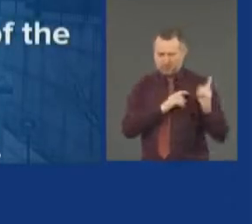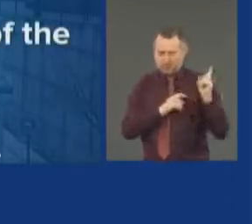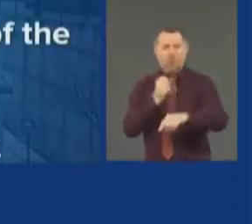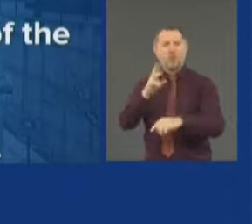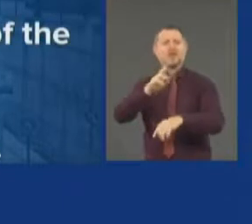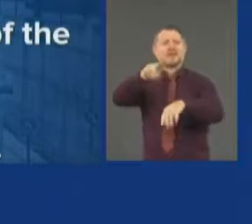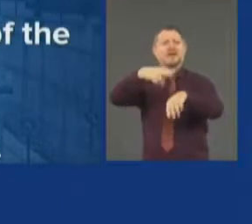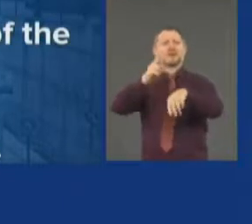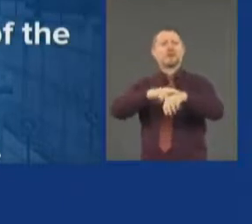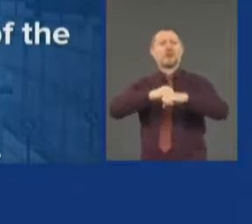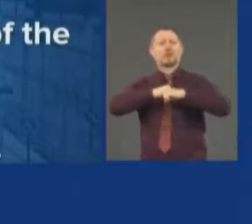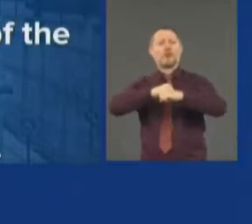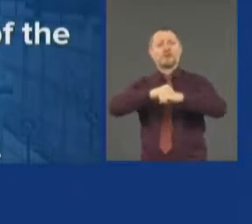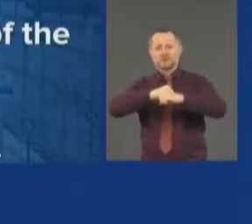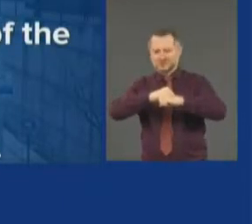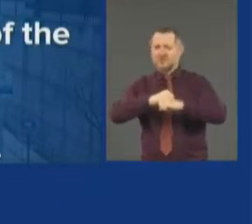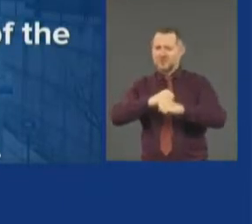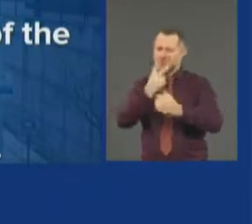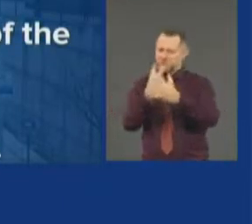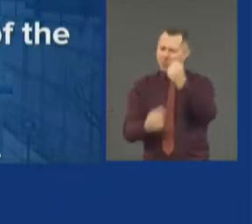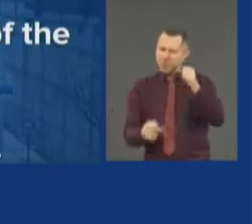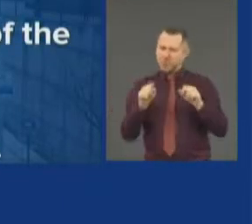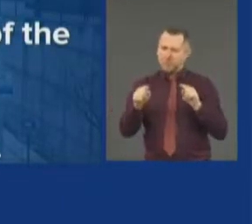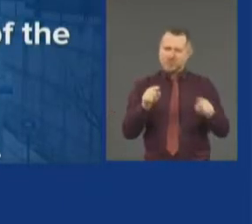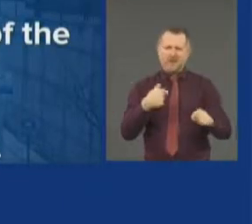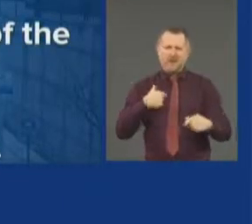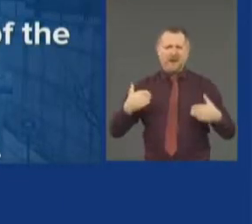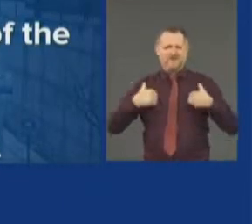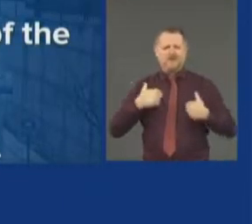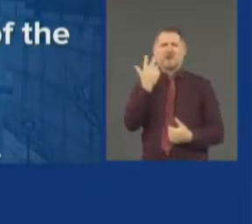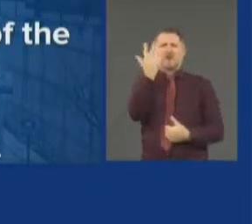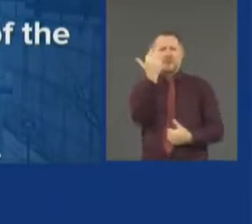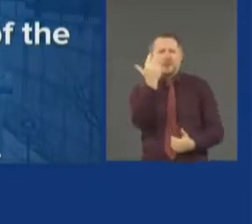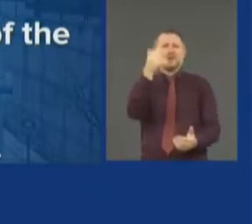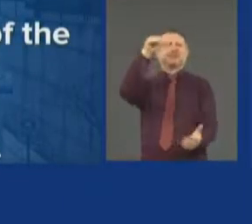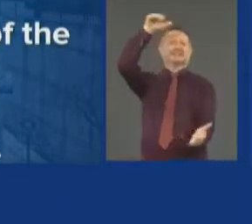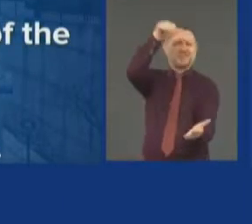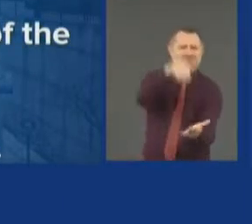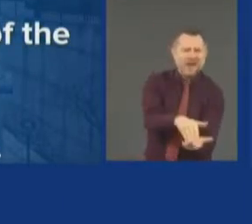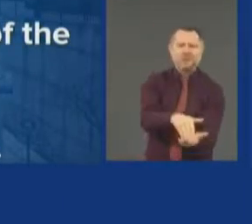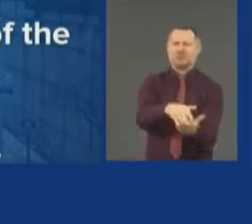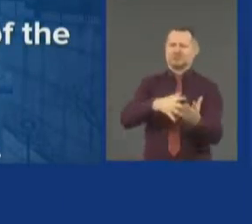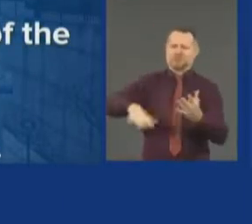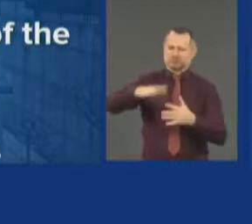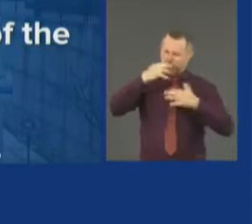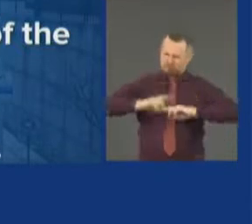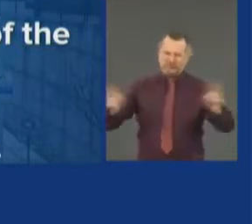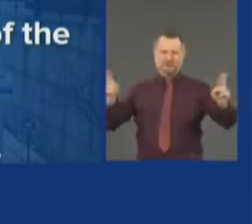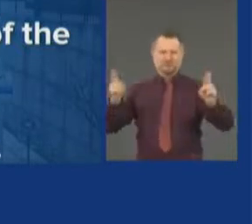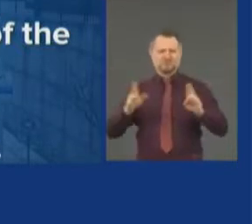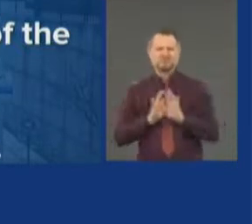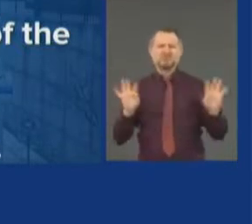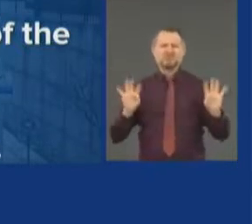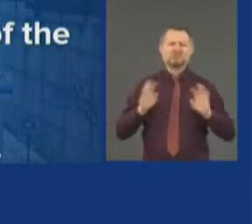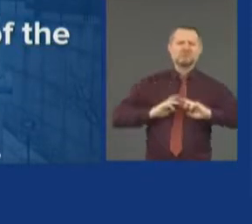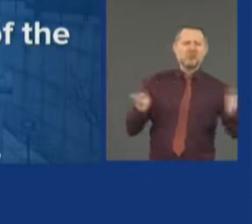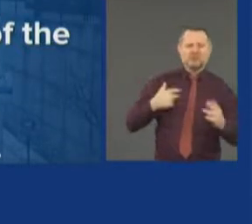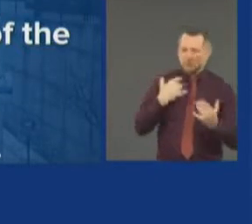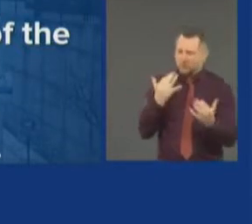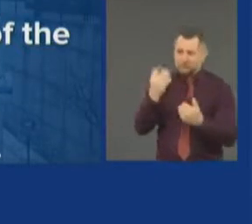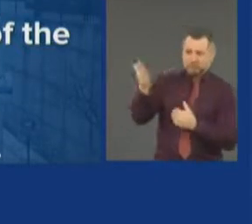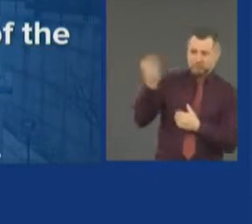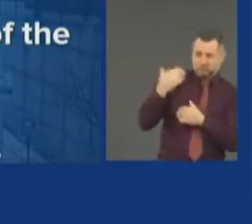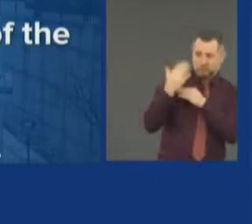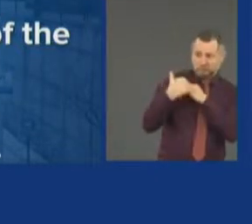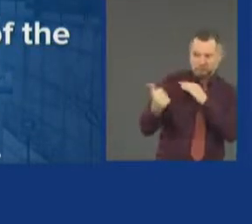have 13,000 National Guard, who are on standby, who can be deployed. We have the state police, mobilized all